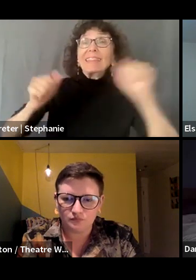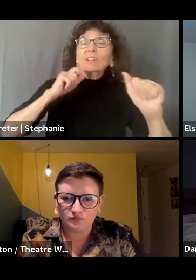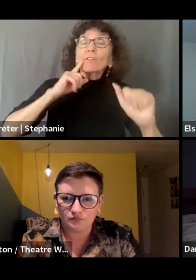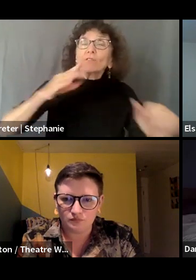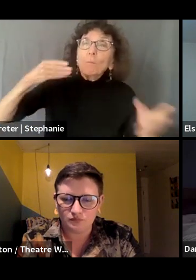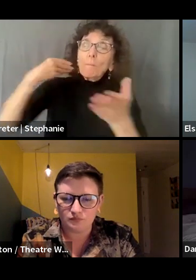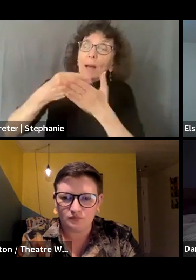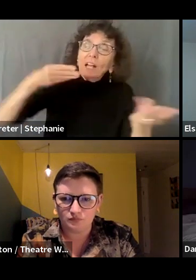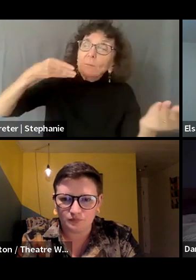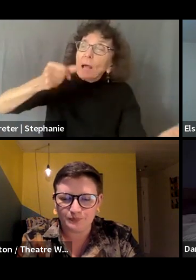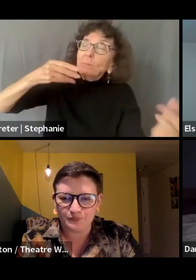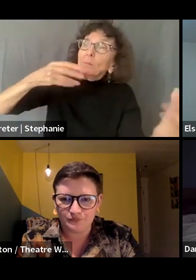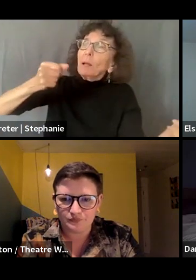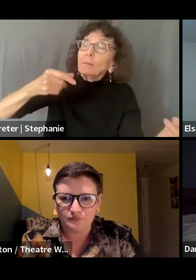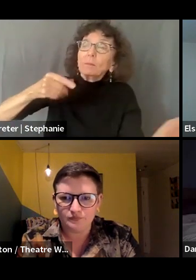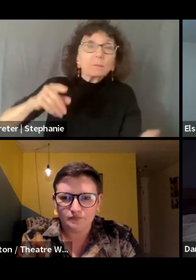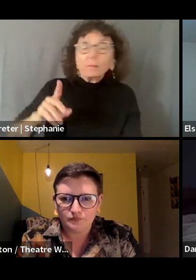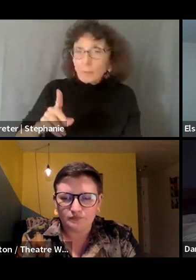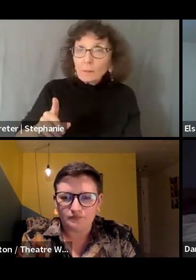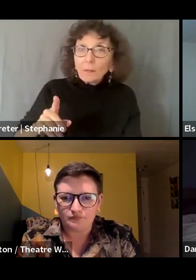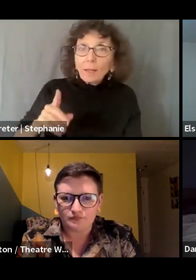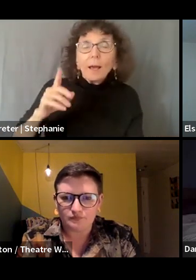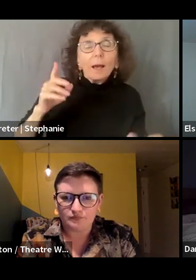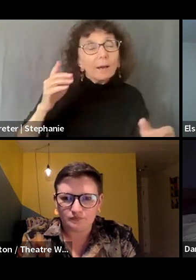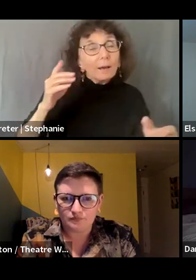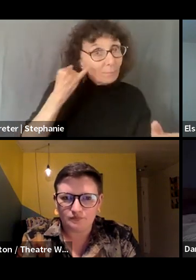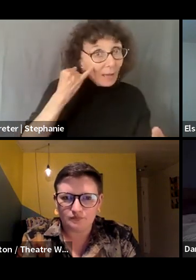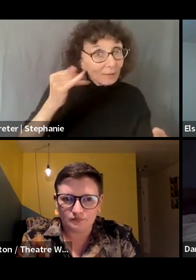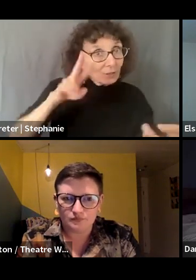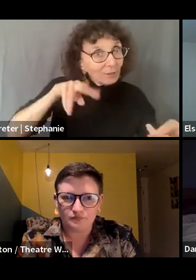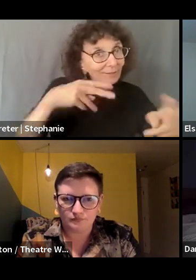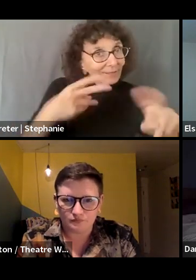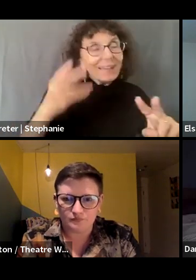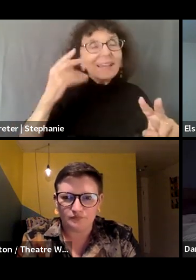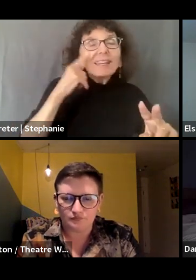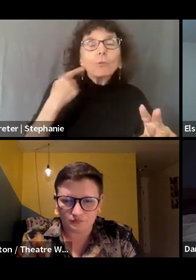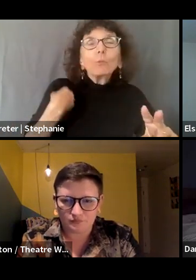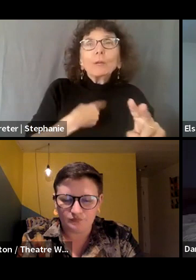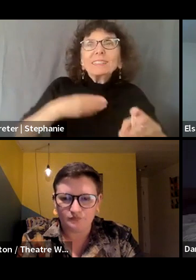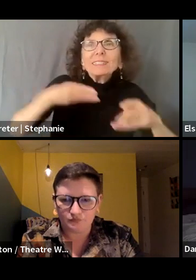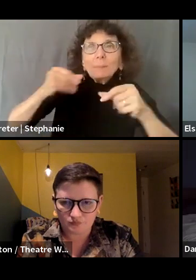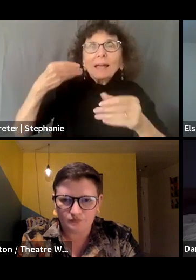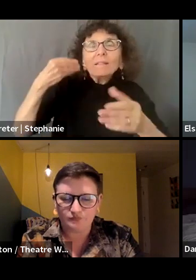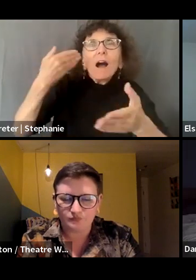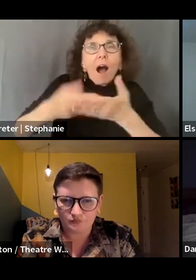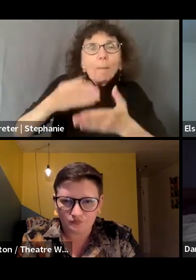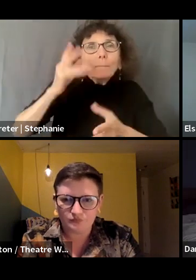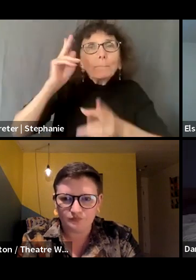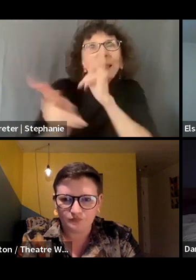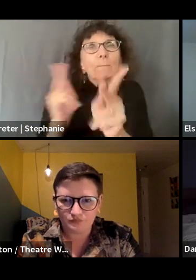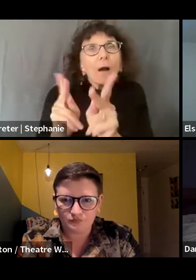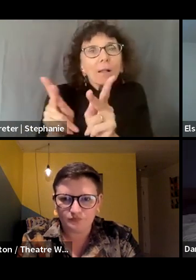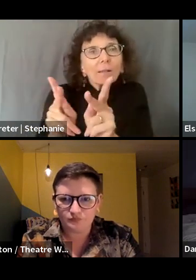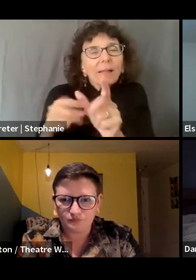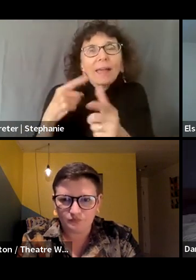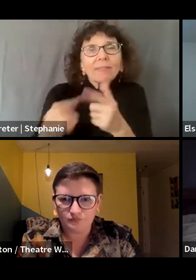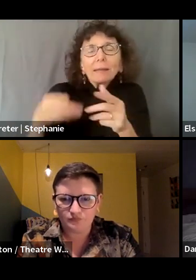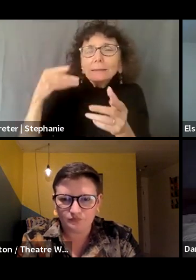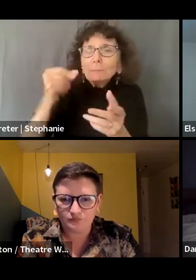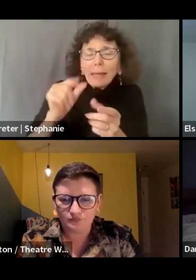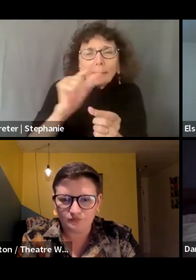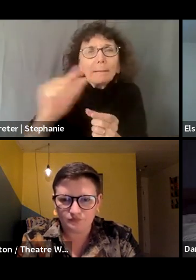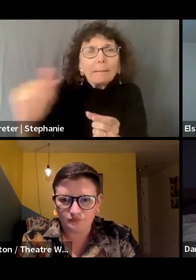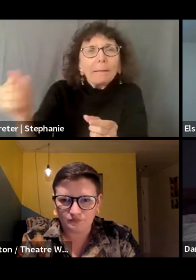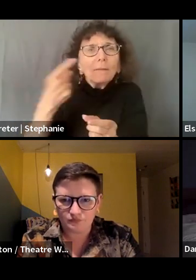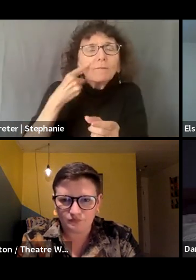excellent theater by spending a lot of money on people and less money on stuff. Like we all have our jobs because we are incredibly creative,